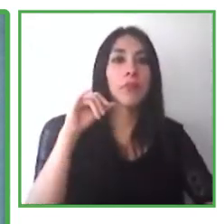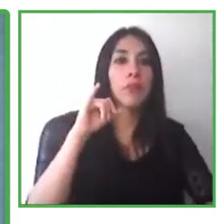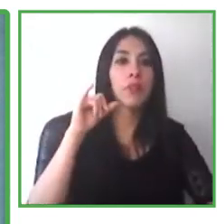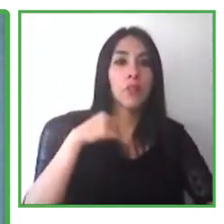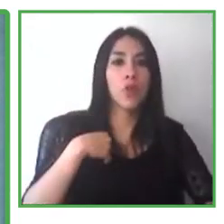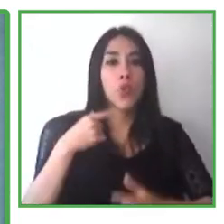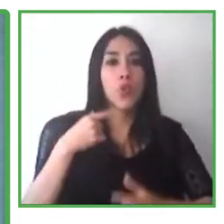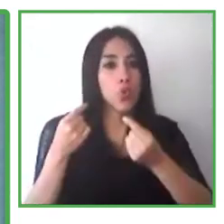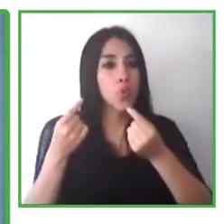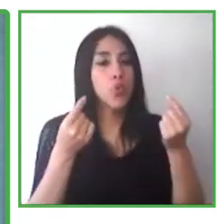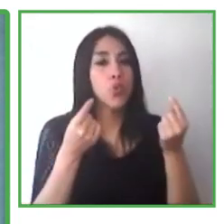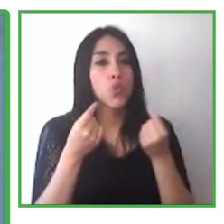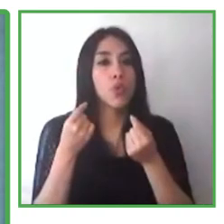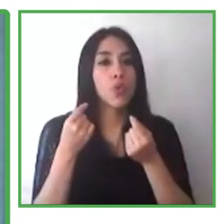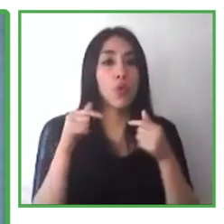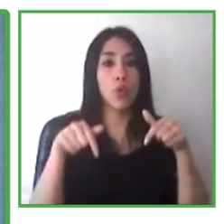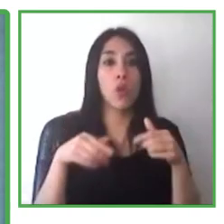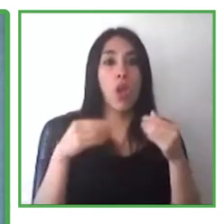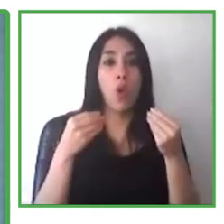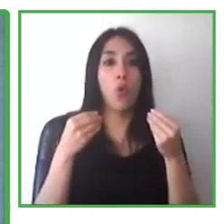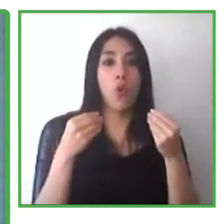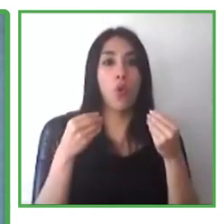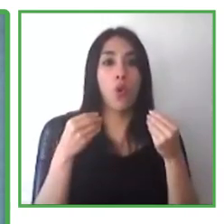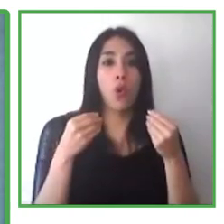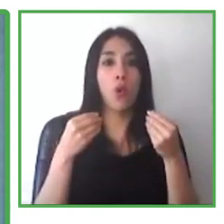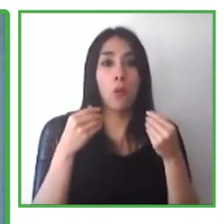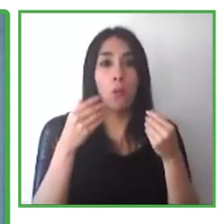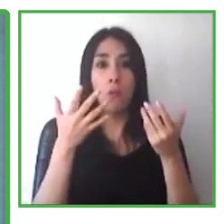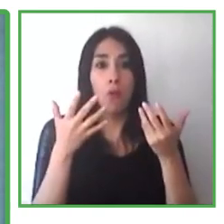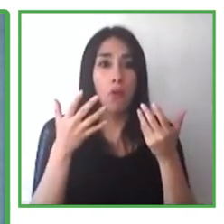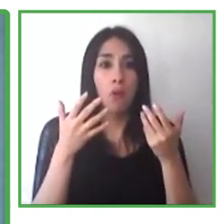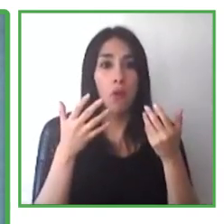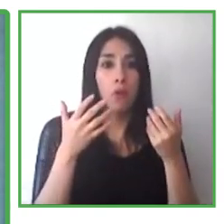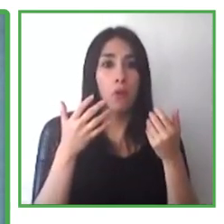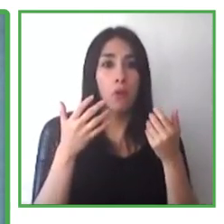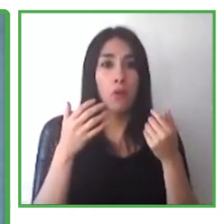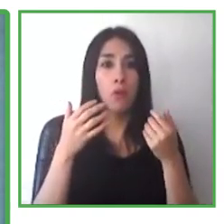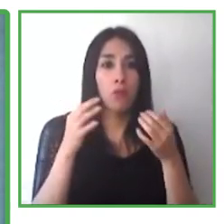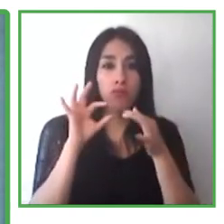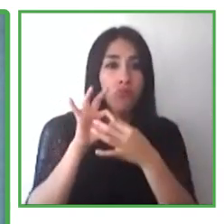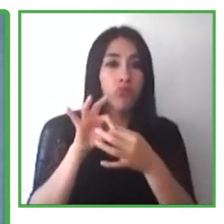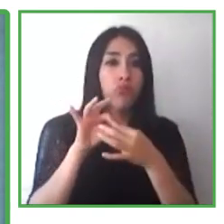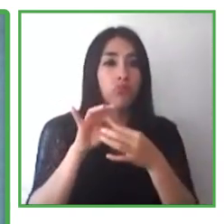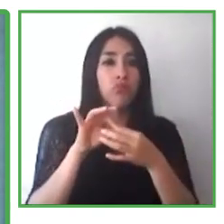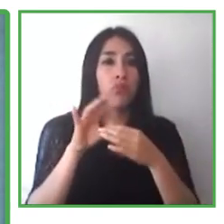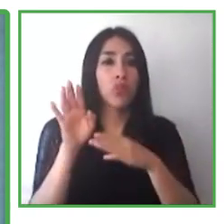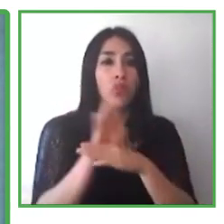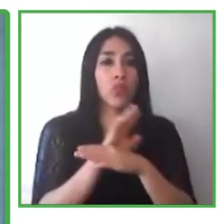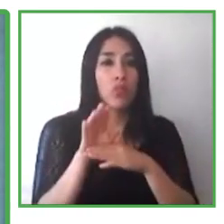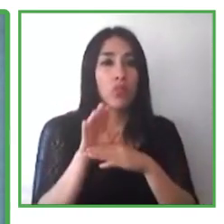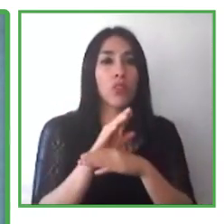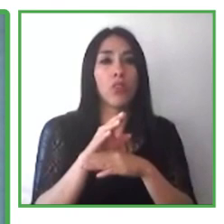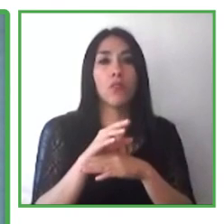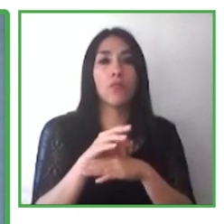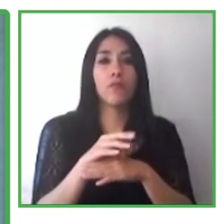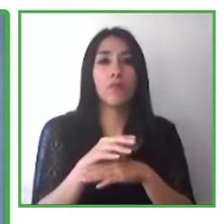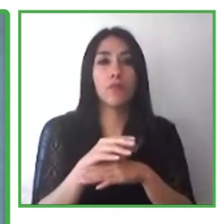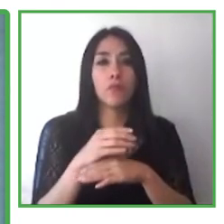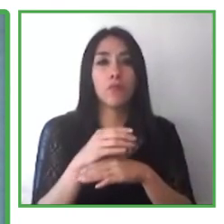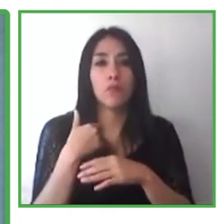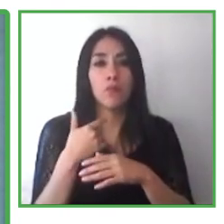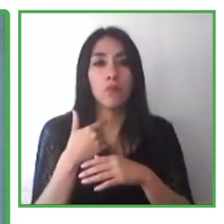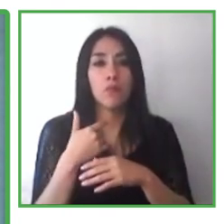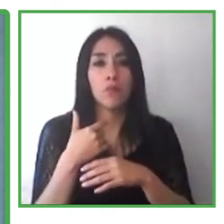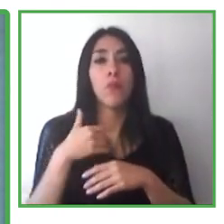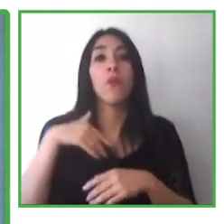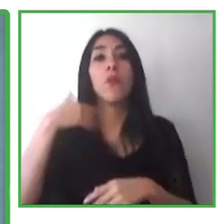company called Auticon, and afterwards with a Canadian company, a Russian company, and also a Kenyan